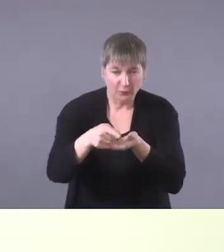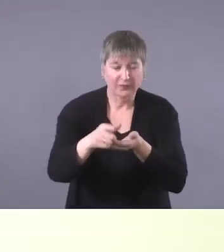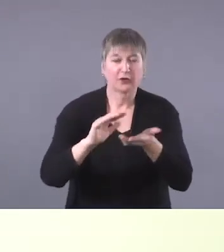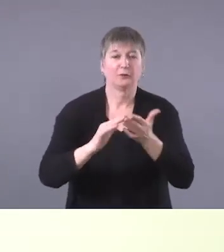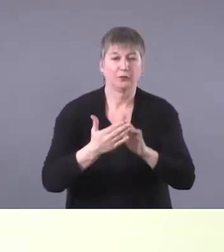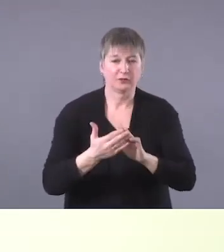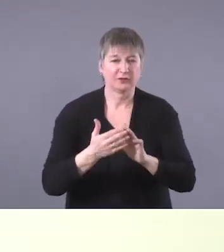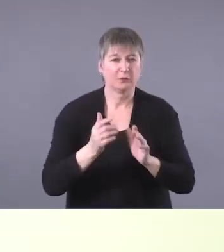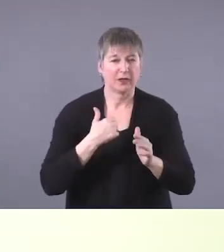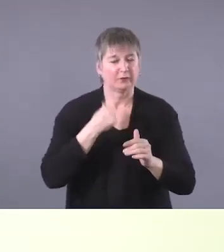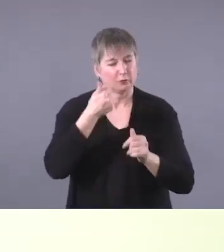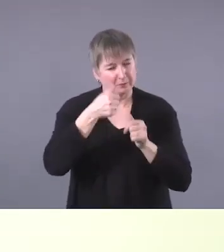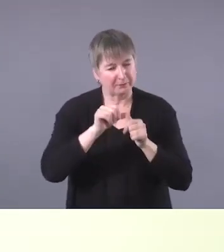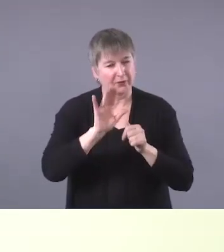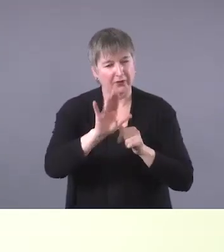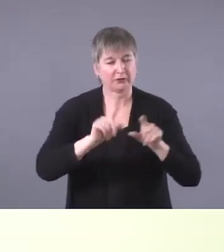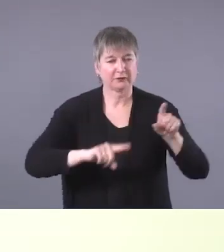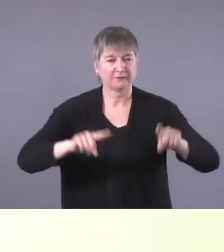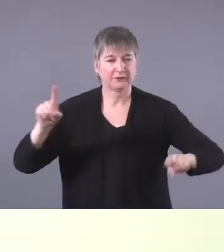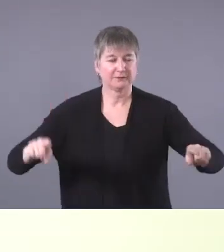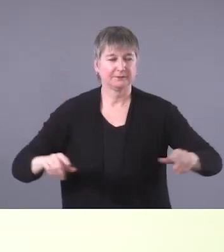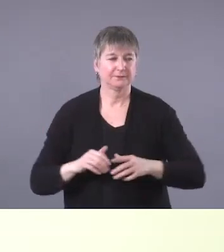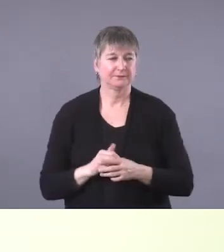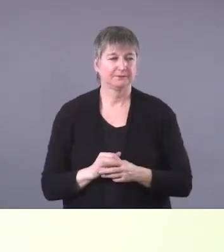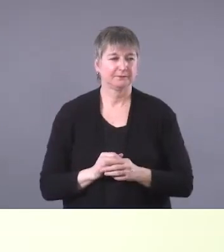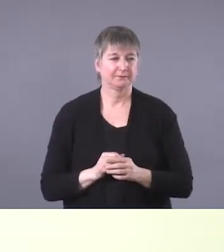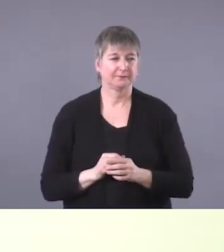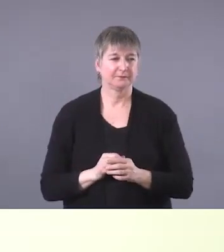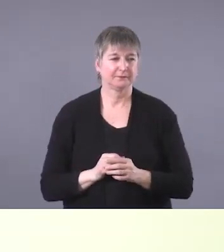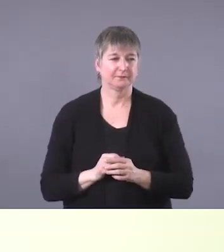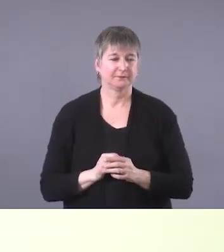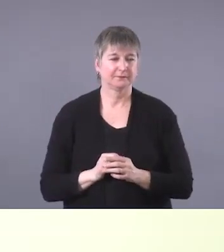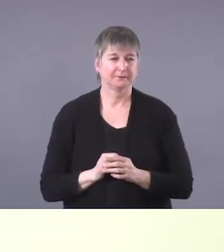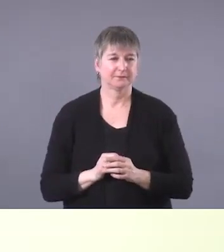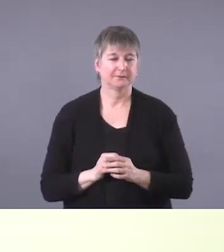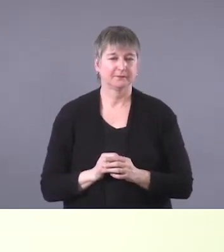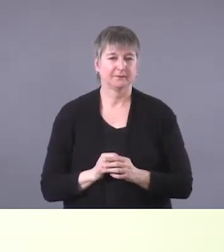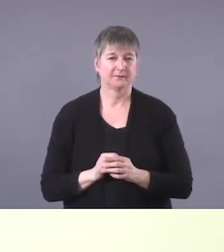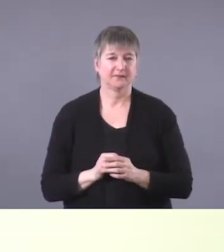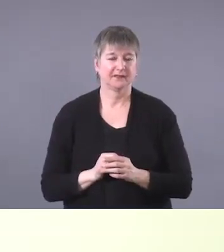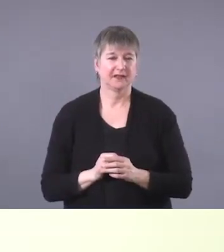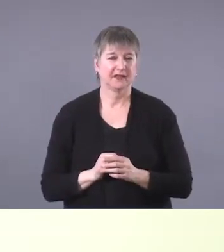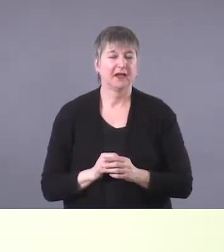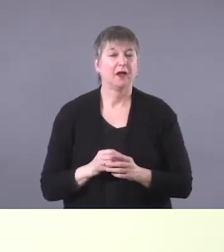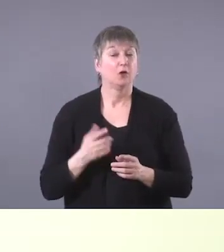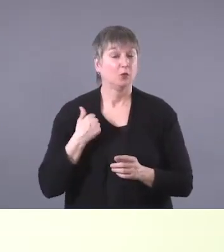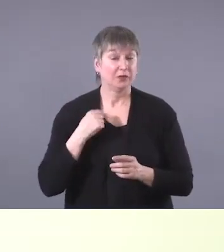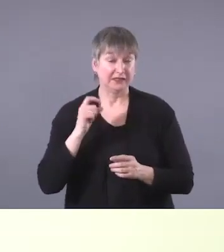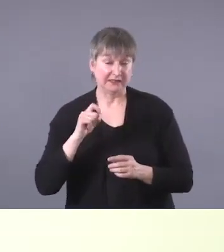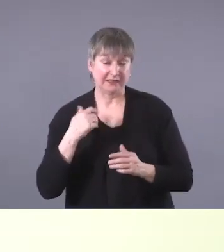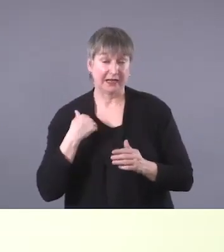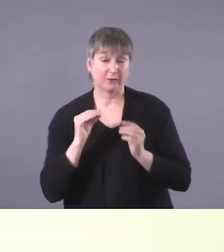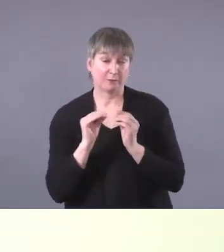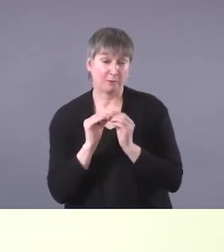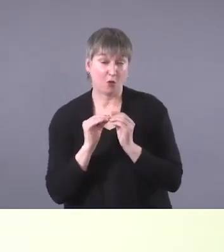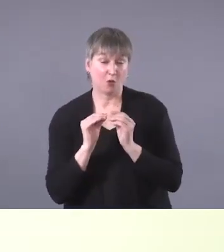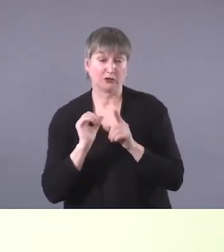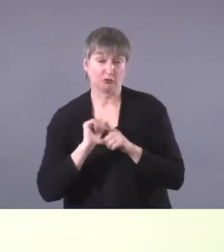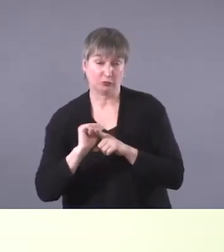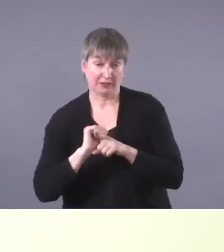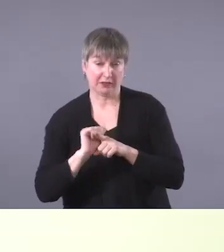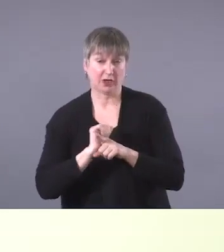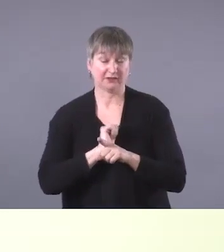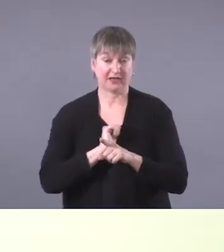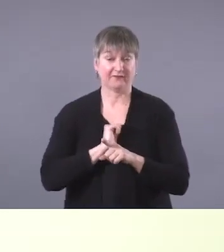organizations, um, we need to undertake training regarding cultural humility and cultural safety.